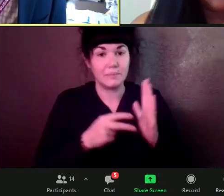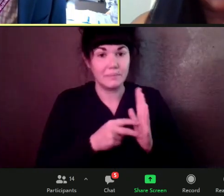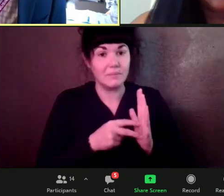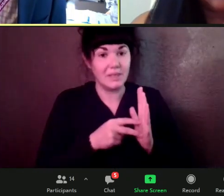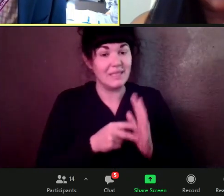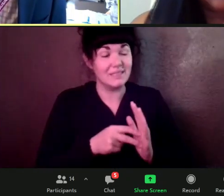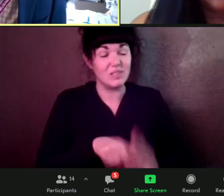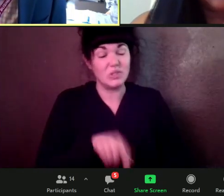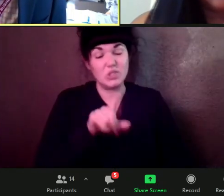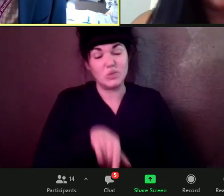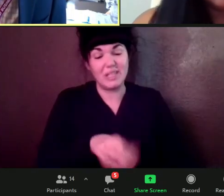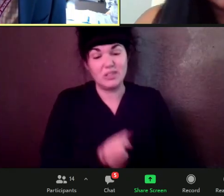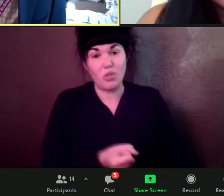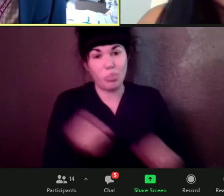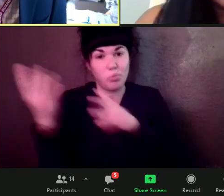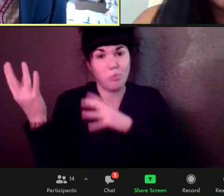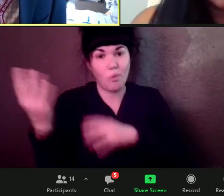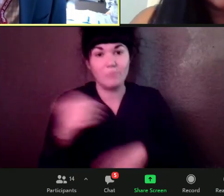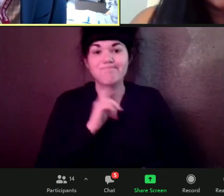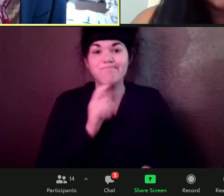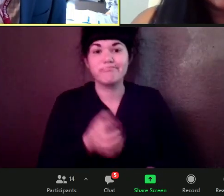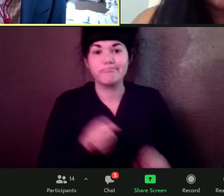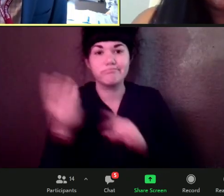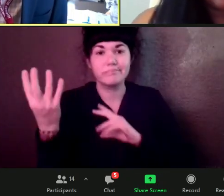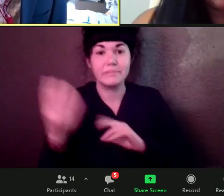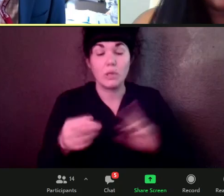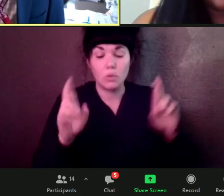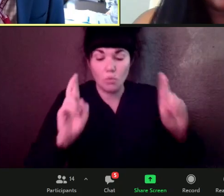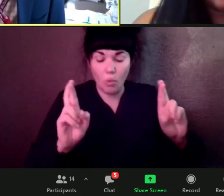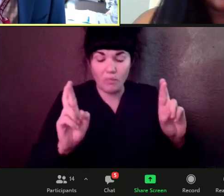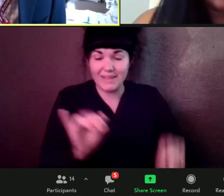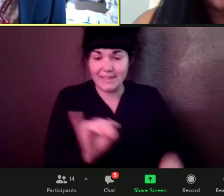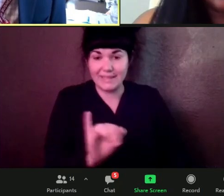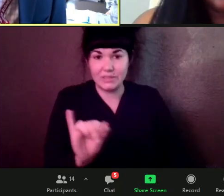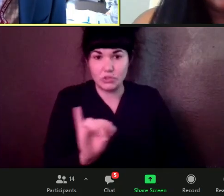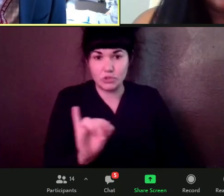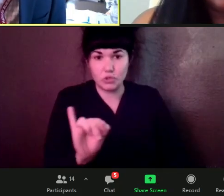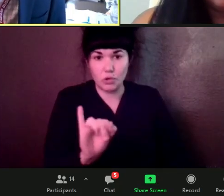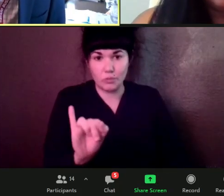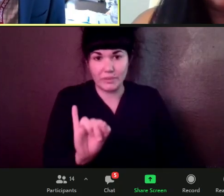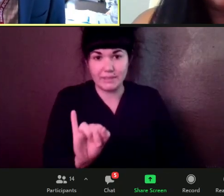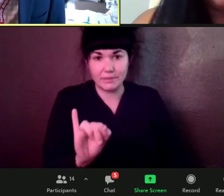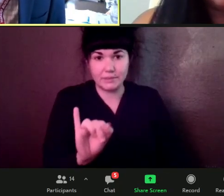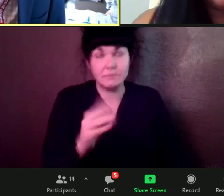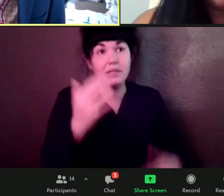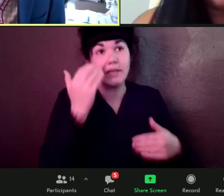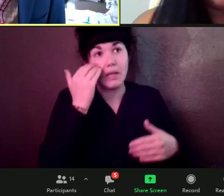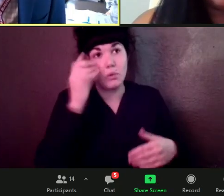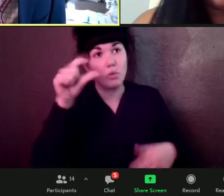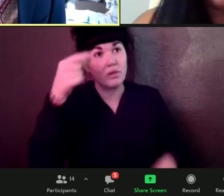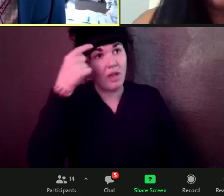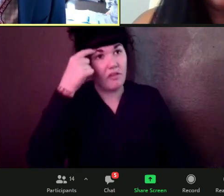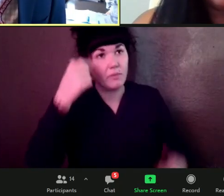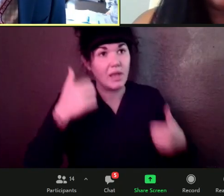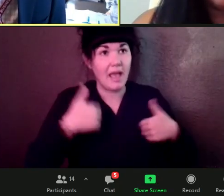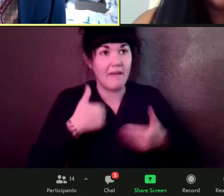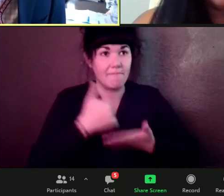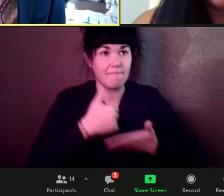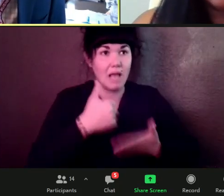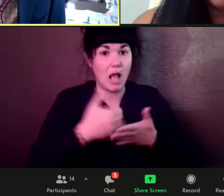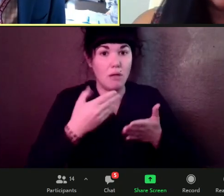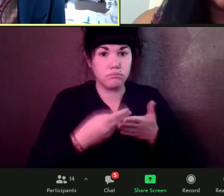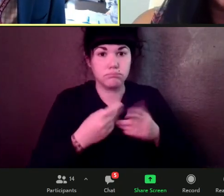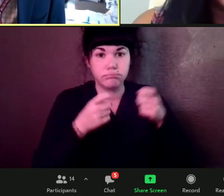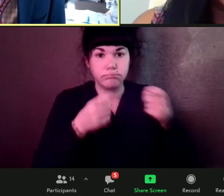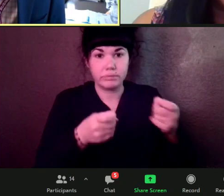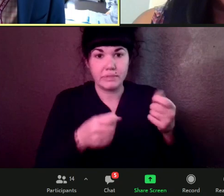disposed of and, and, you hopefully insurance. And I know that there's, um, there's assistance from the government, um, that, that has been brought